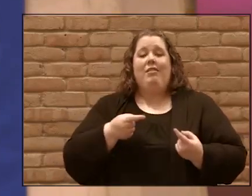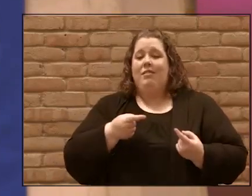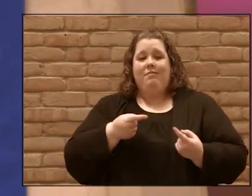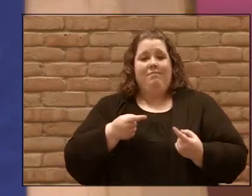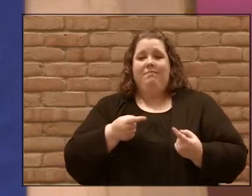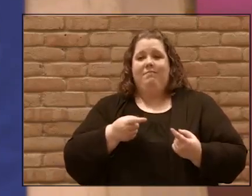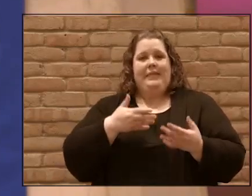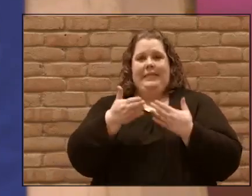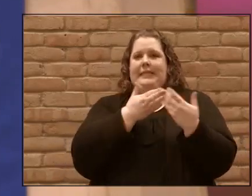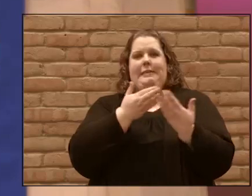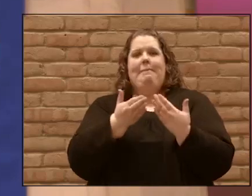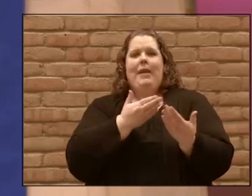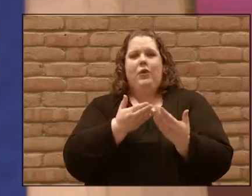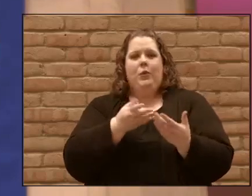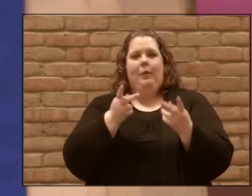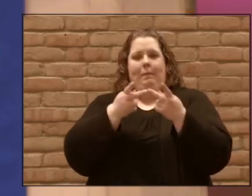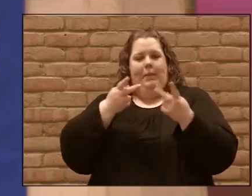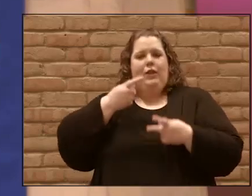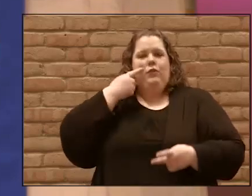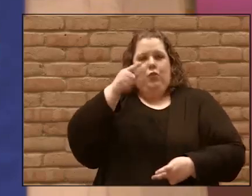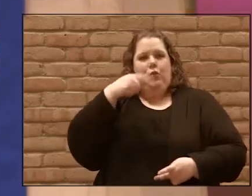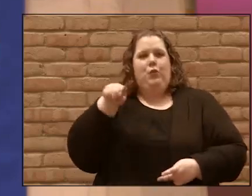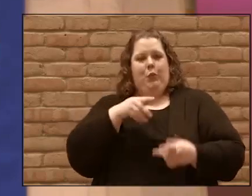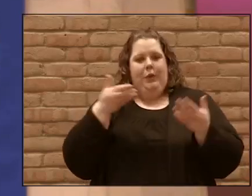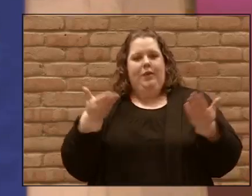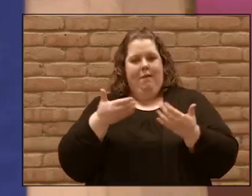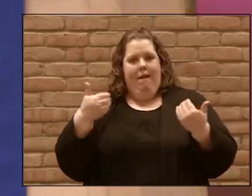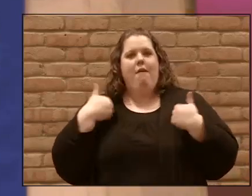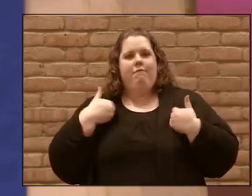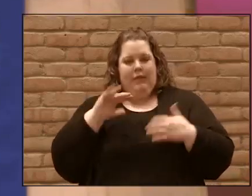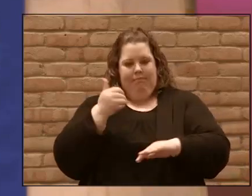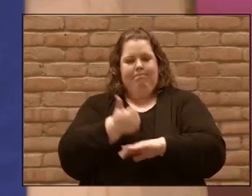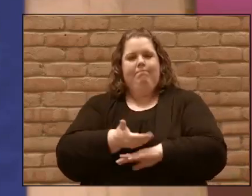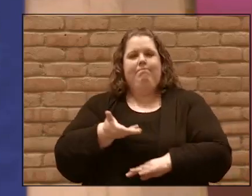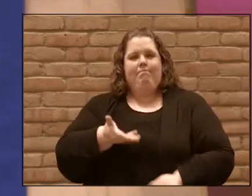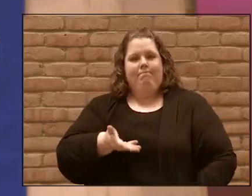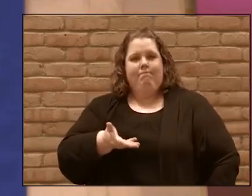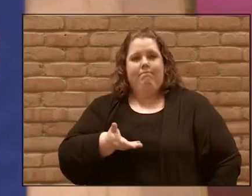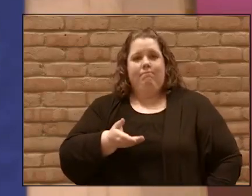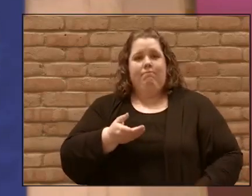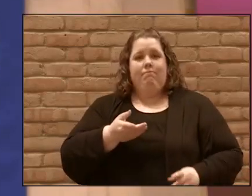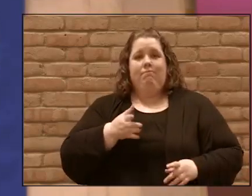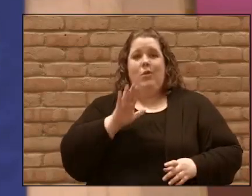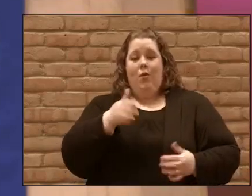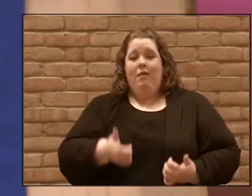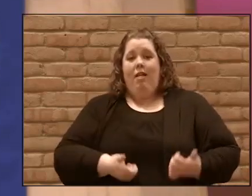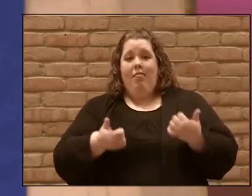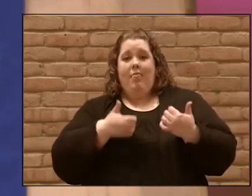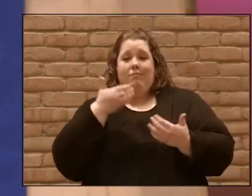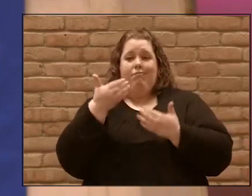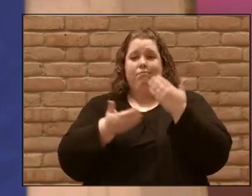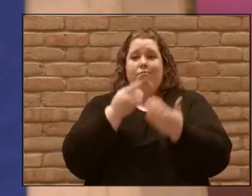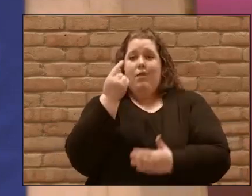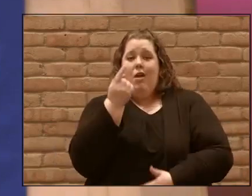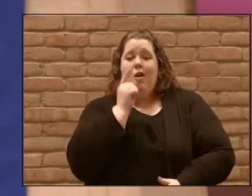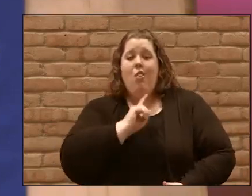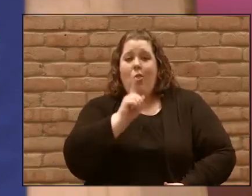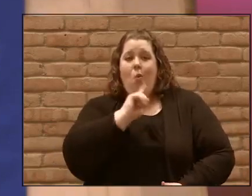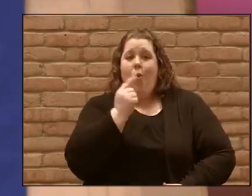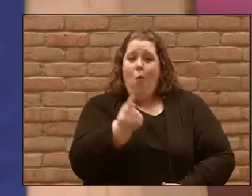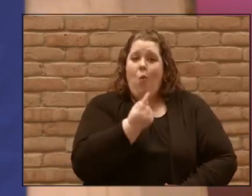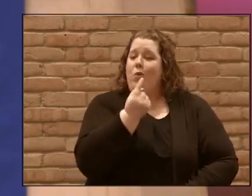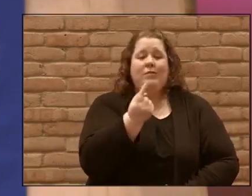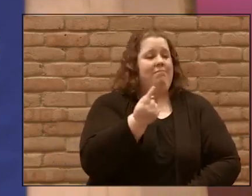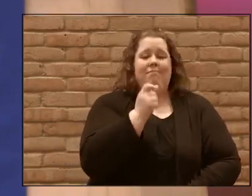Lutheran church you don't have to walk through life alone you don't have to be isolated that shows